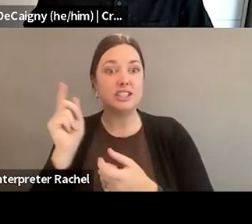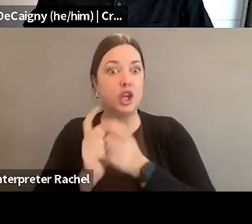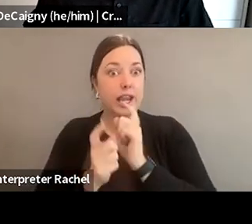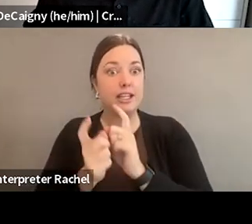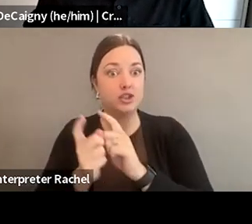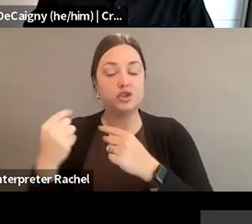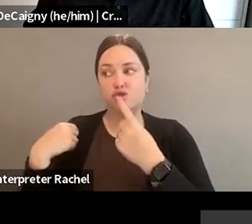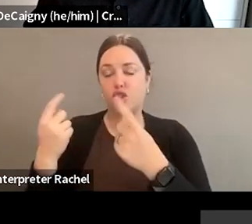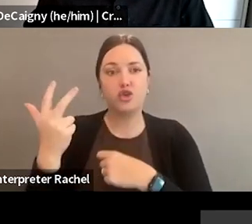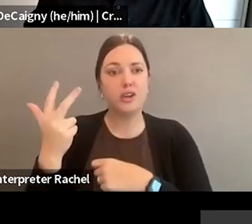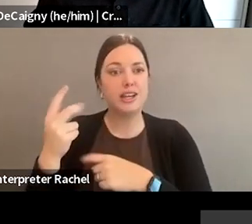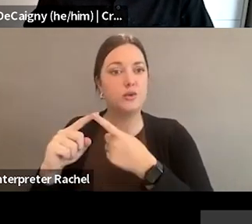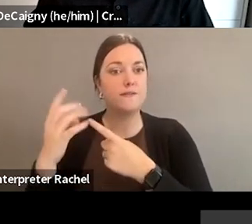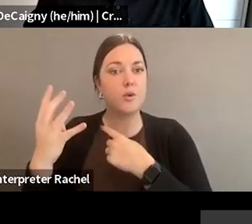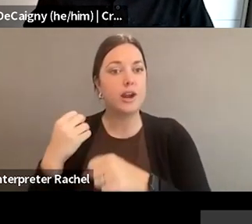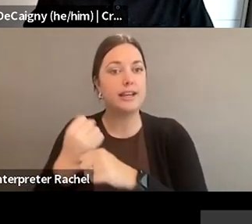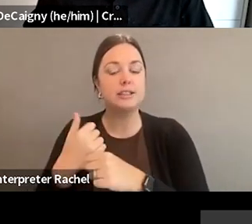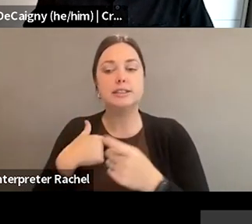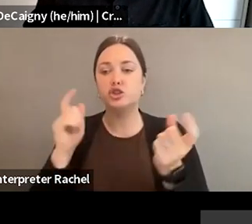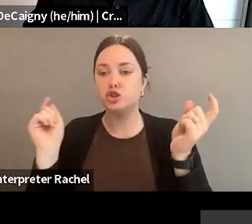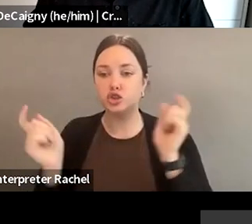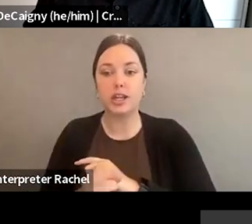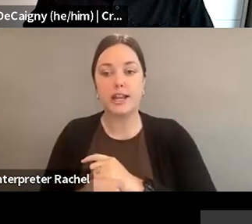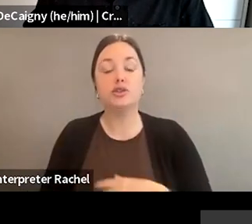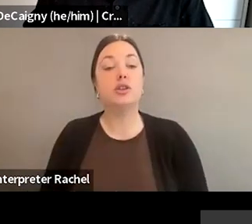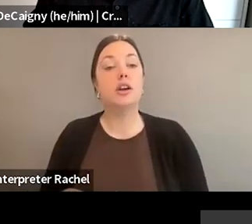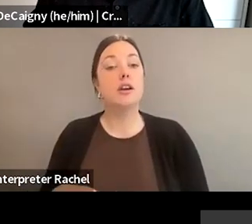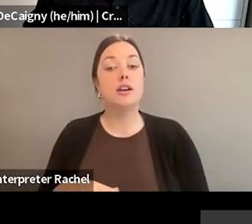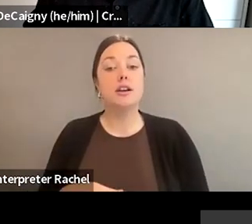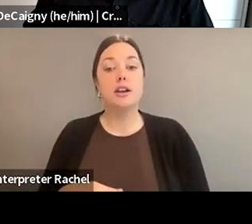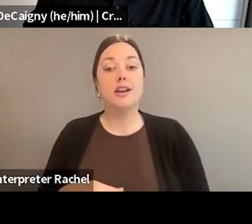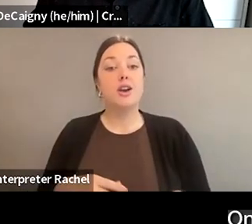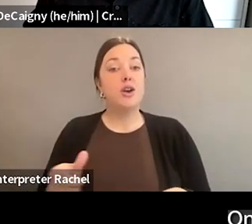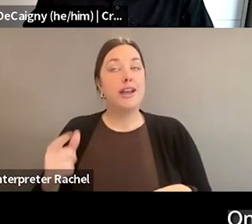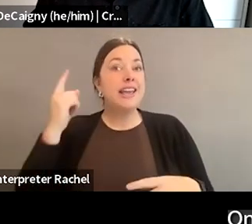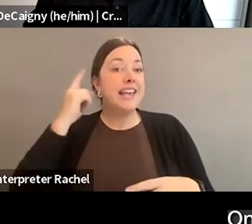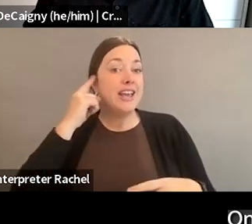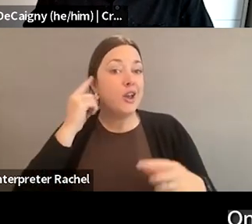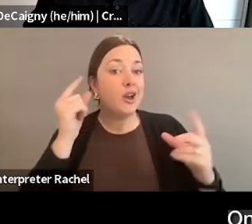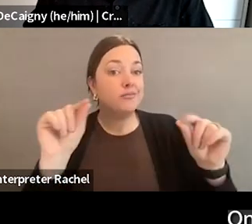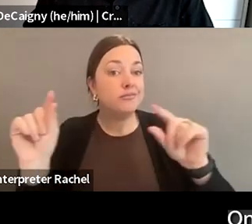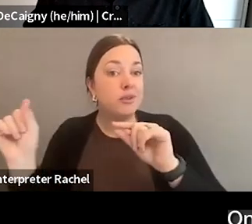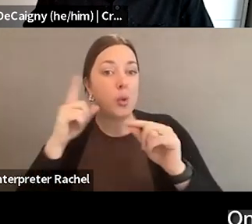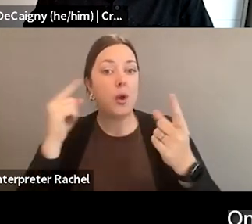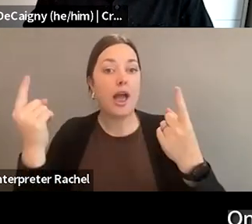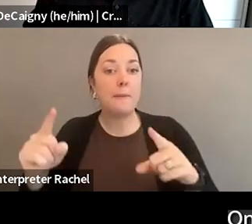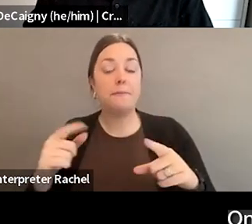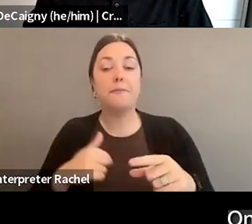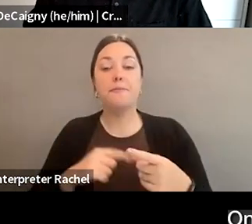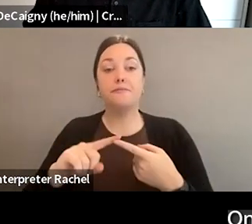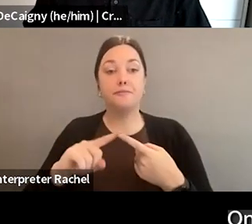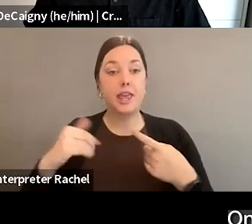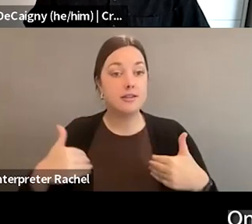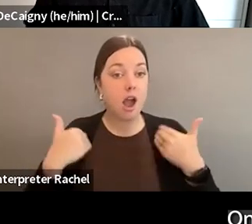than I've seen throughout. But what's happening is things we've been hearing were going to happen. One is the turnout of younger